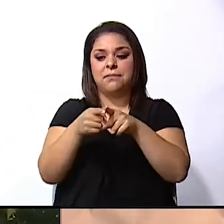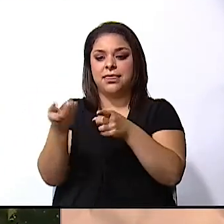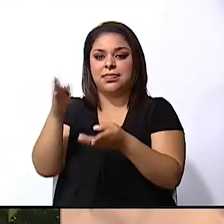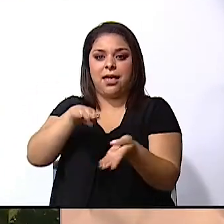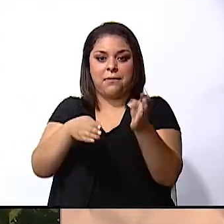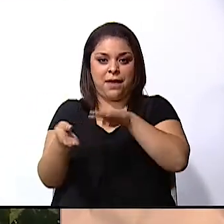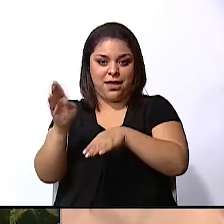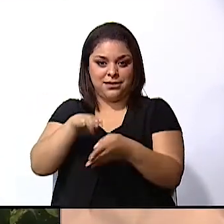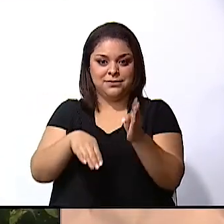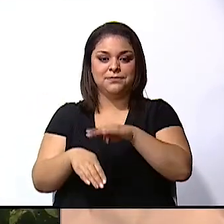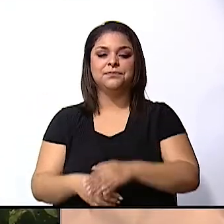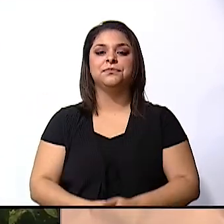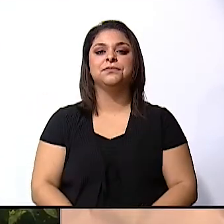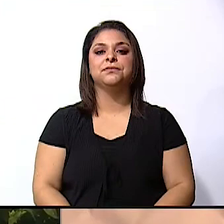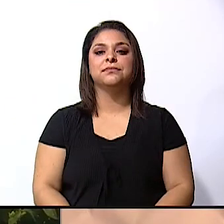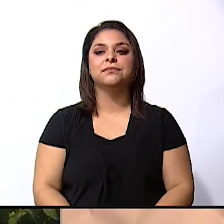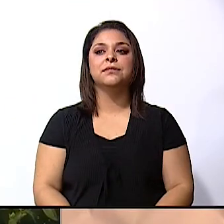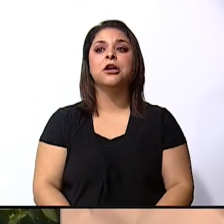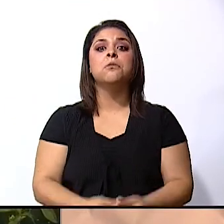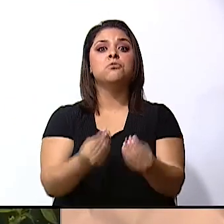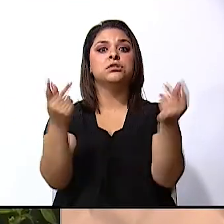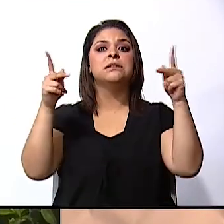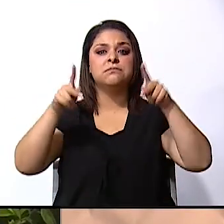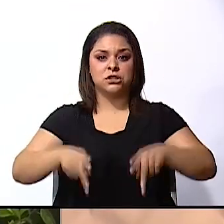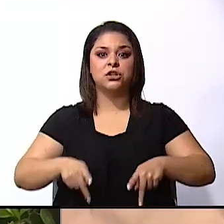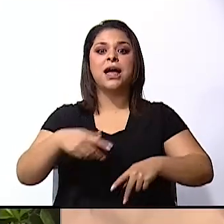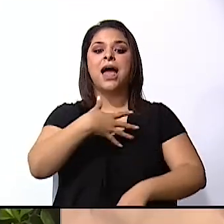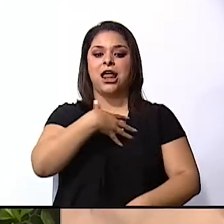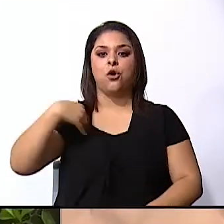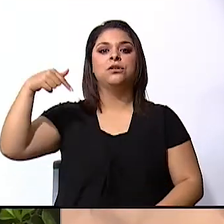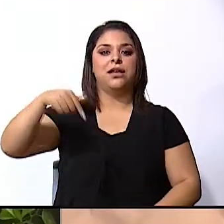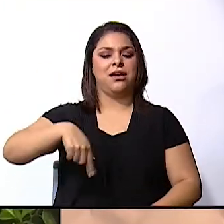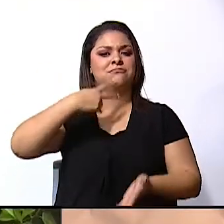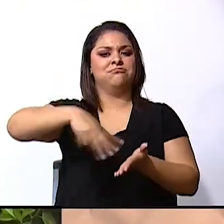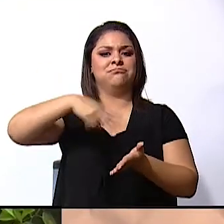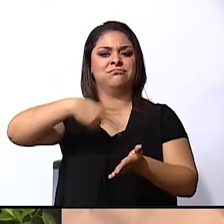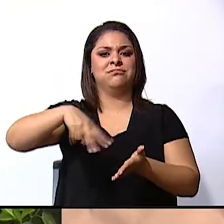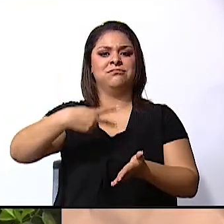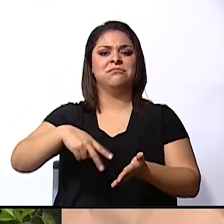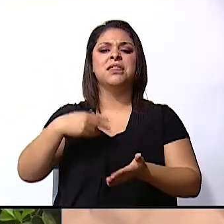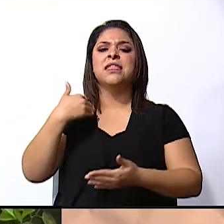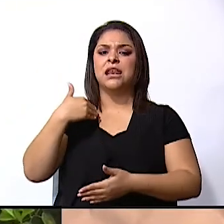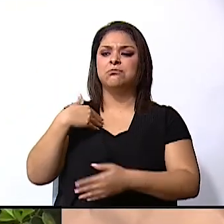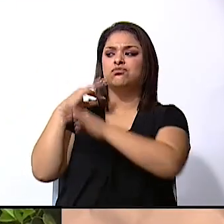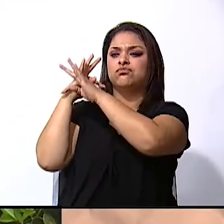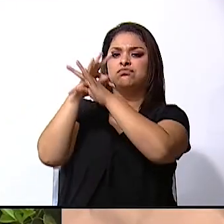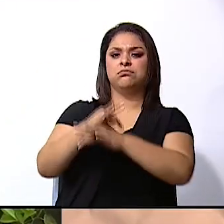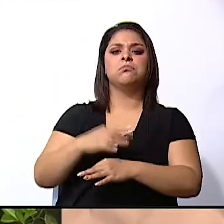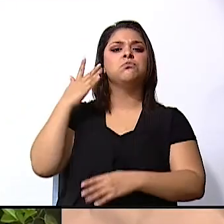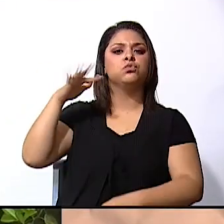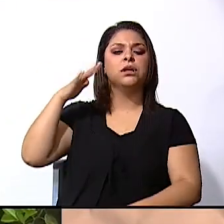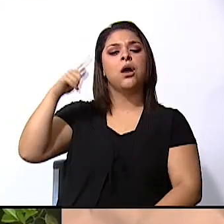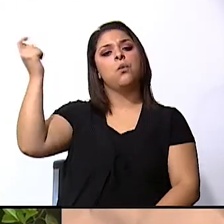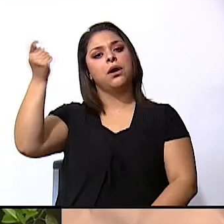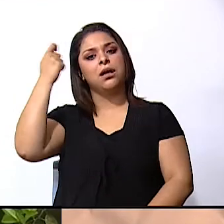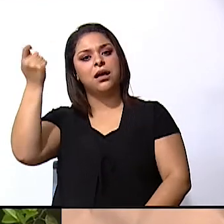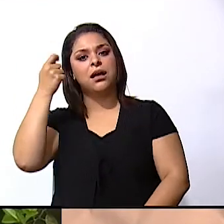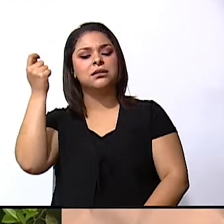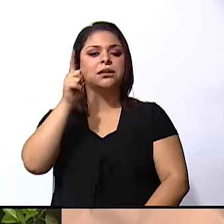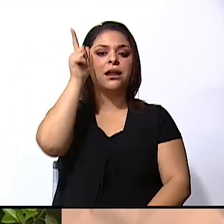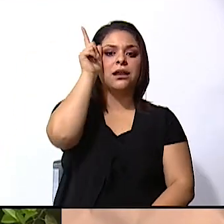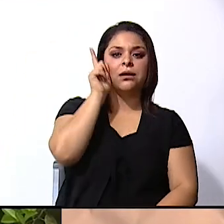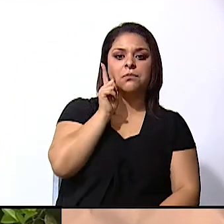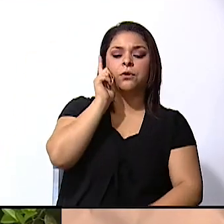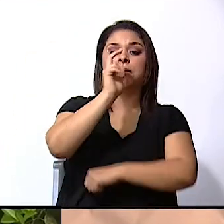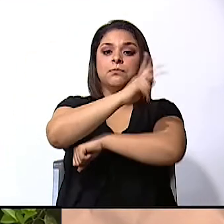Also, people from Costa Rica like to dance. We have typical music from Guanacaste, Limón,